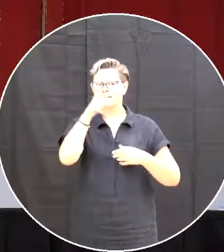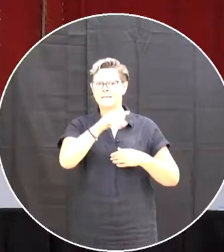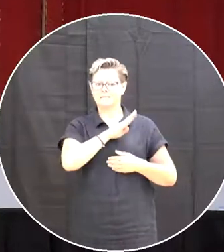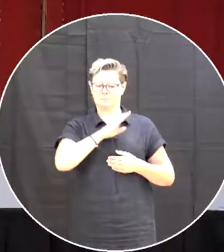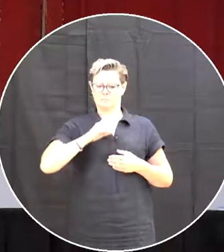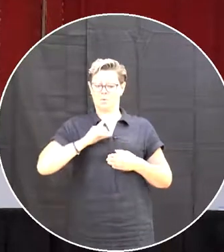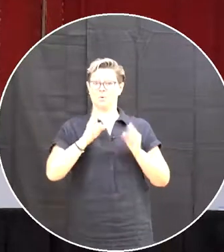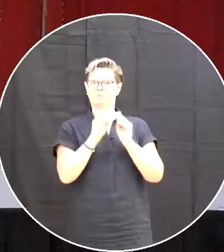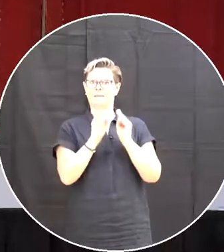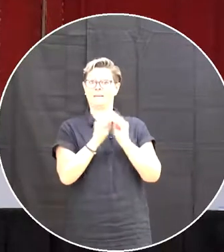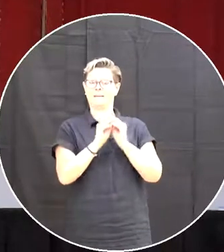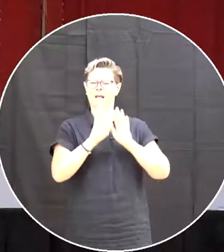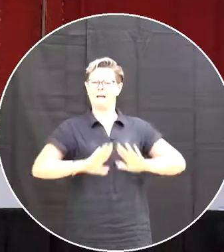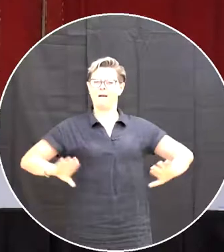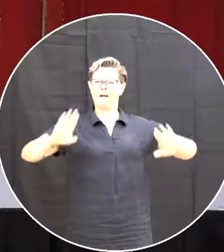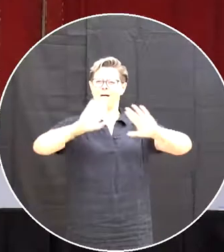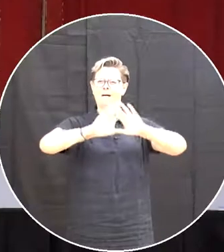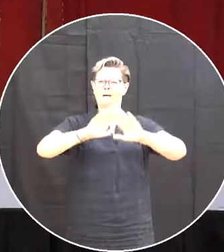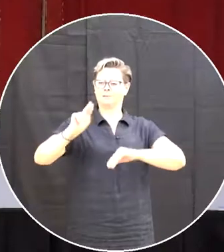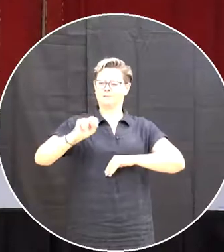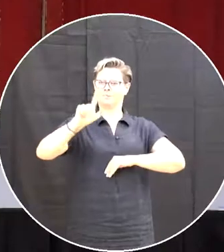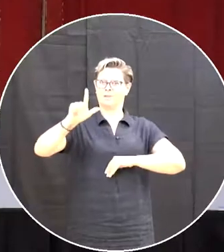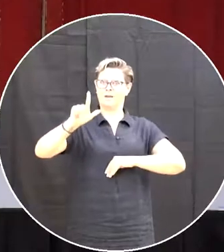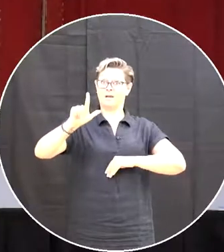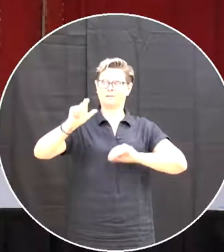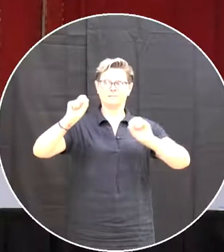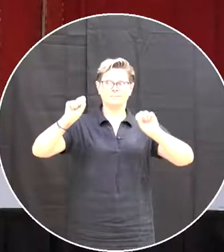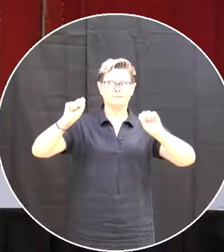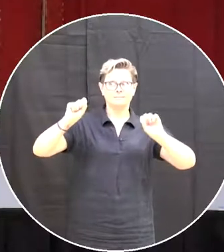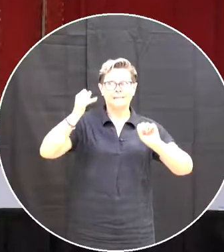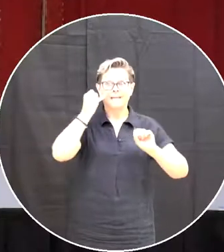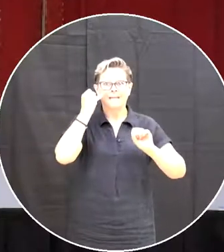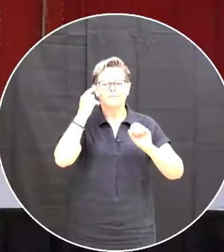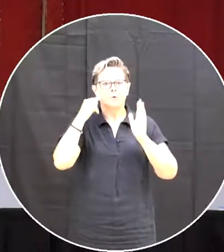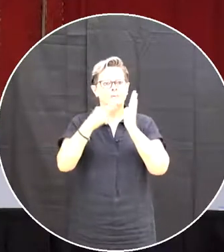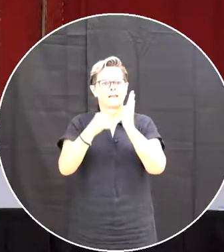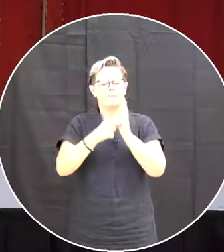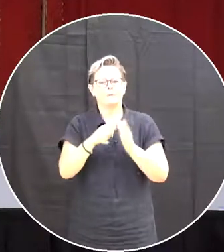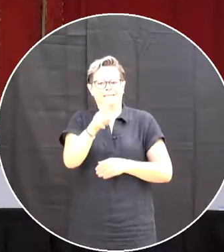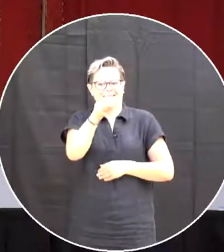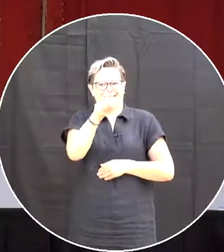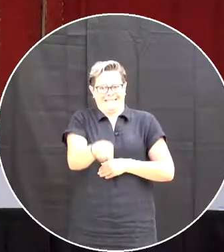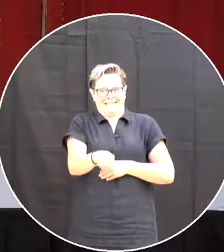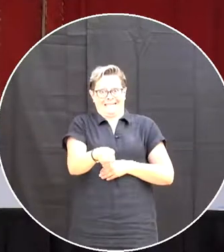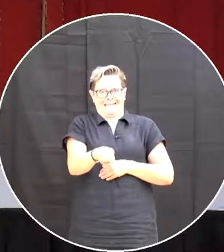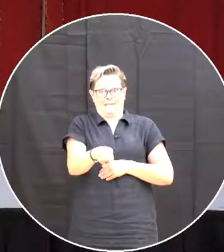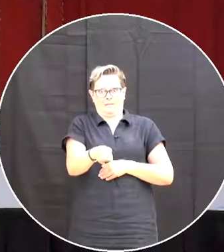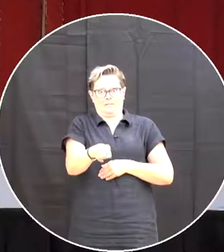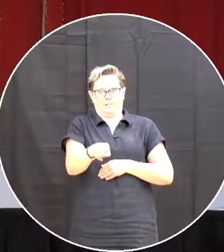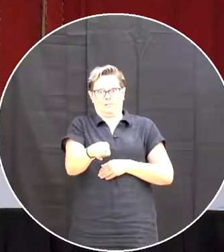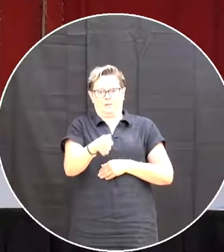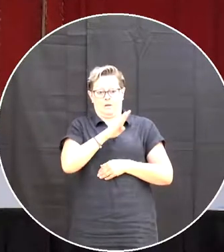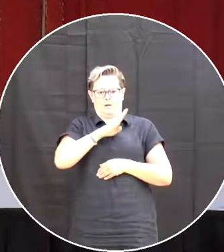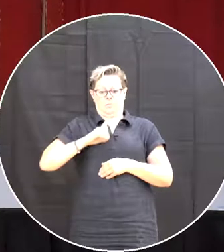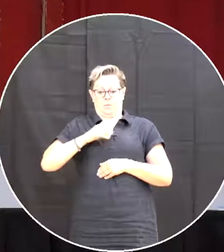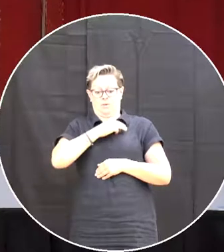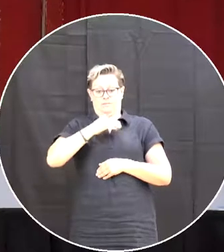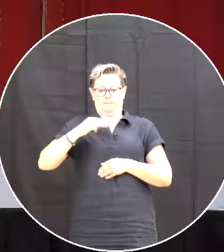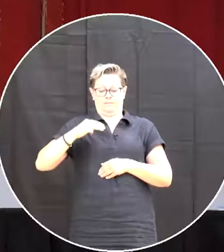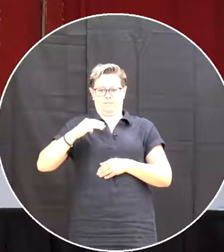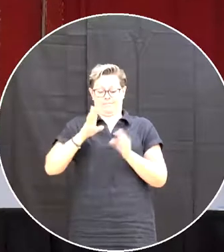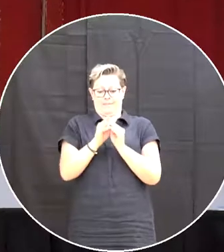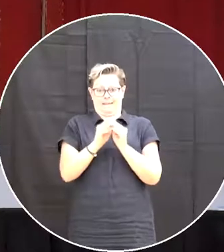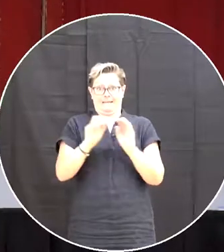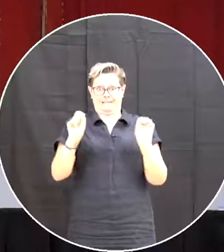meetings throughout the province if there are if there happens to be a need to do so um but we've